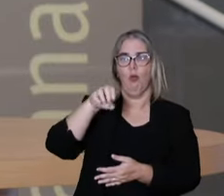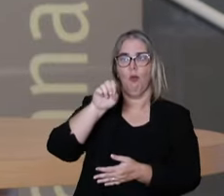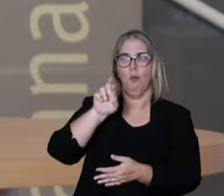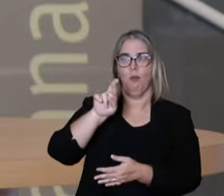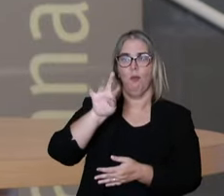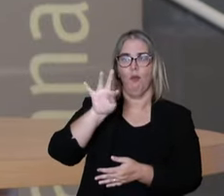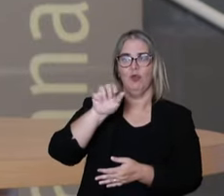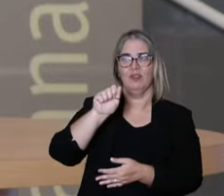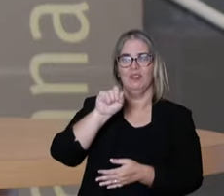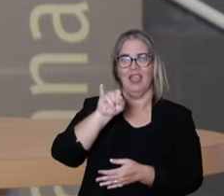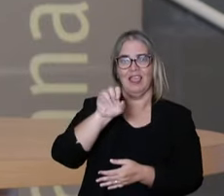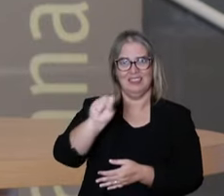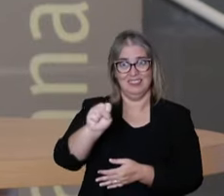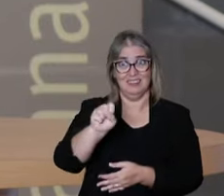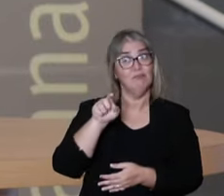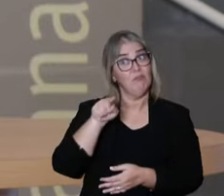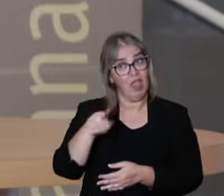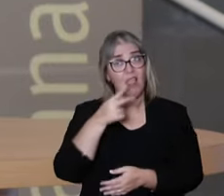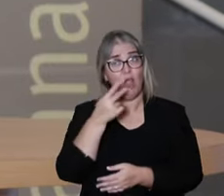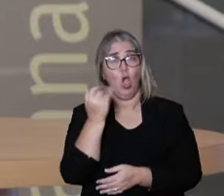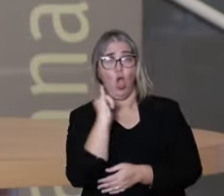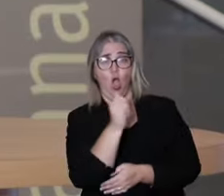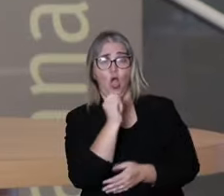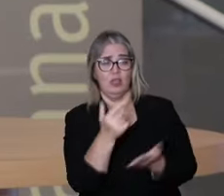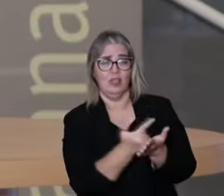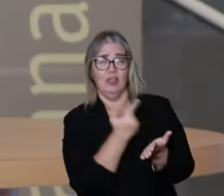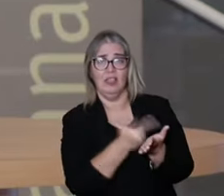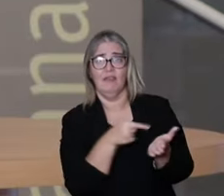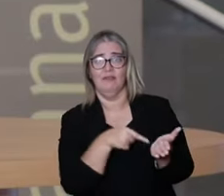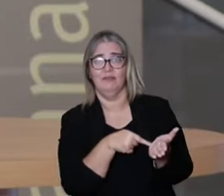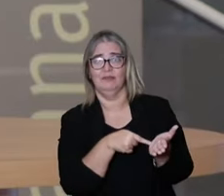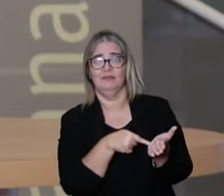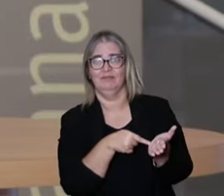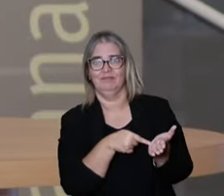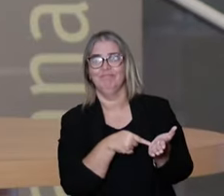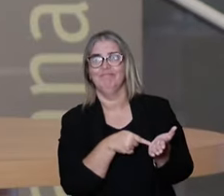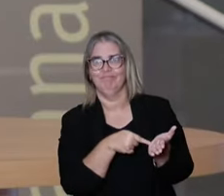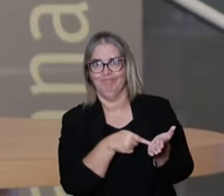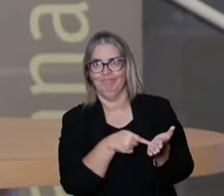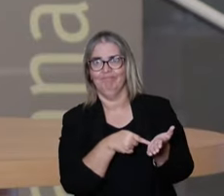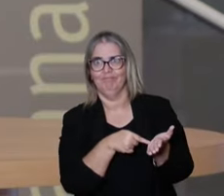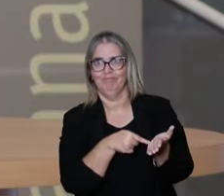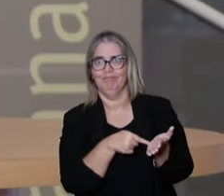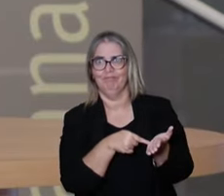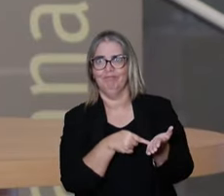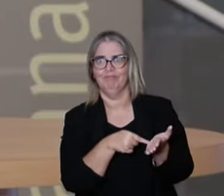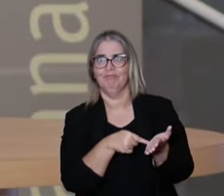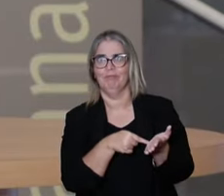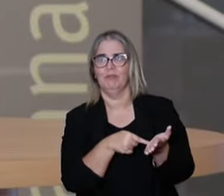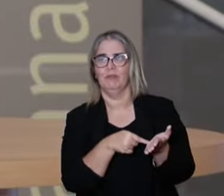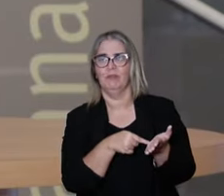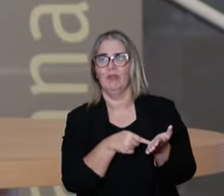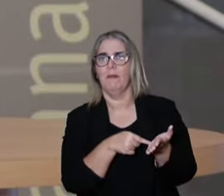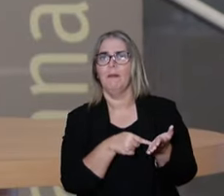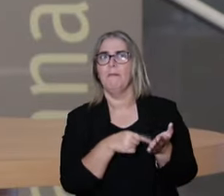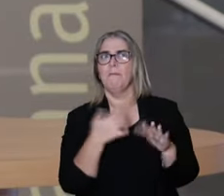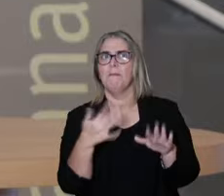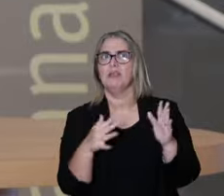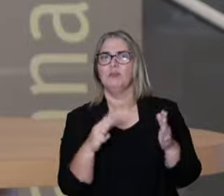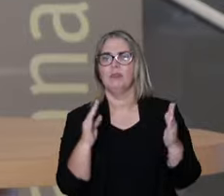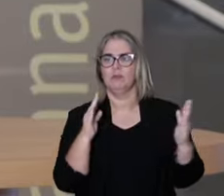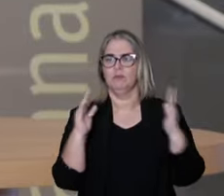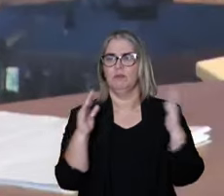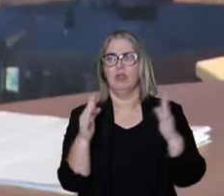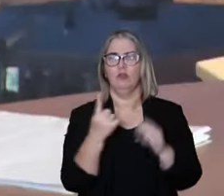from Denmark. So it's going to explain the